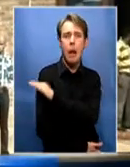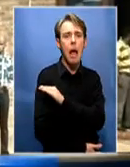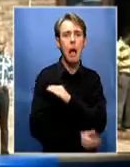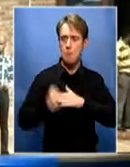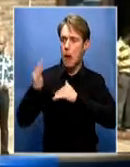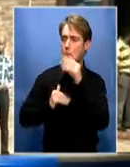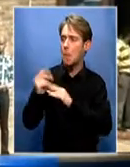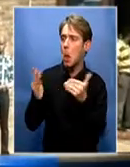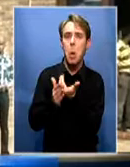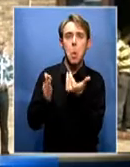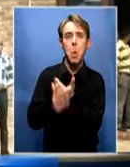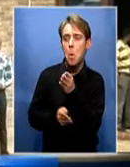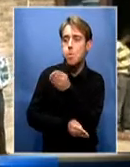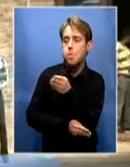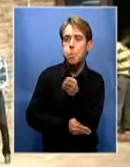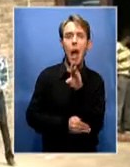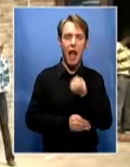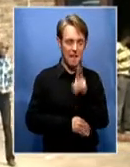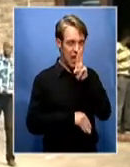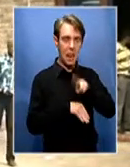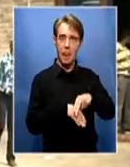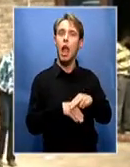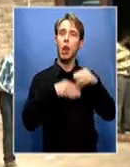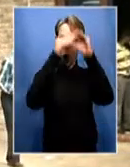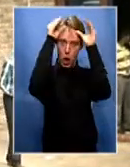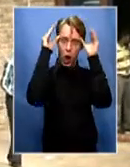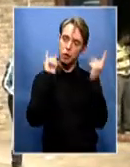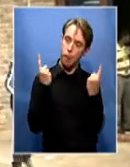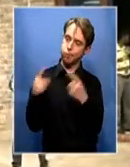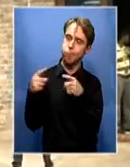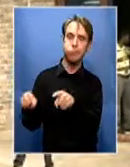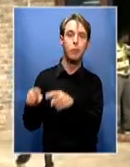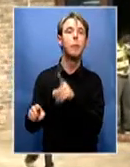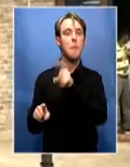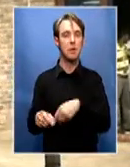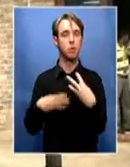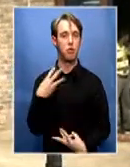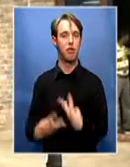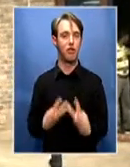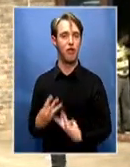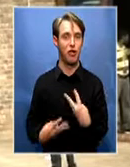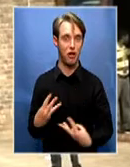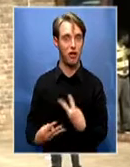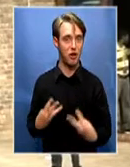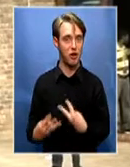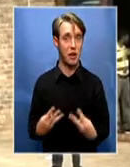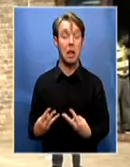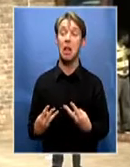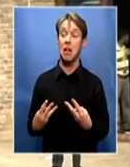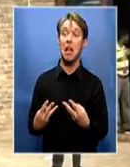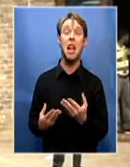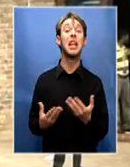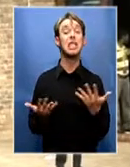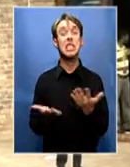clinics, so we need nurses. We need to add nurses in other facilities that we have added hours. Others were eight hours, now